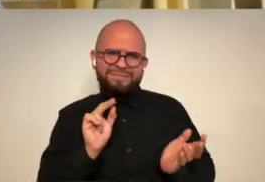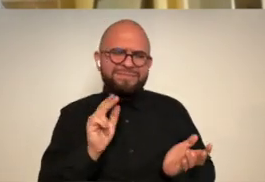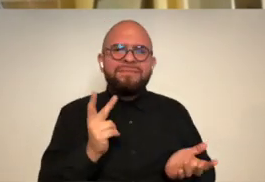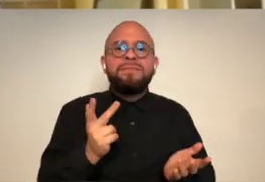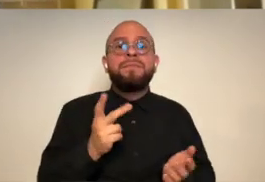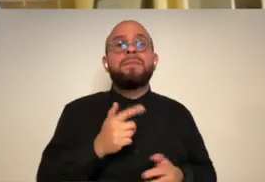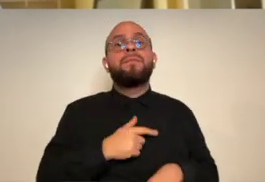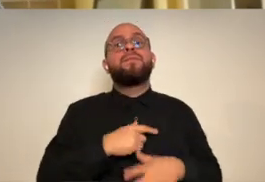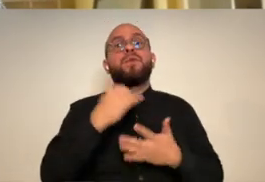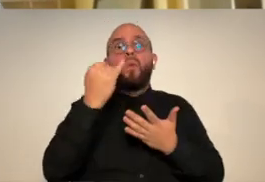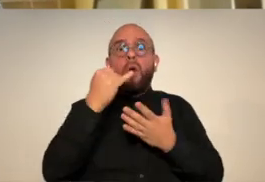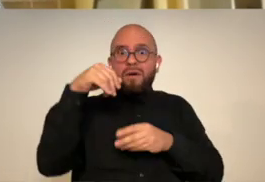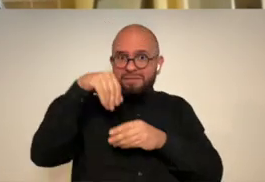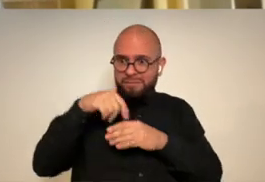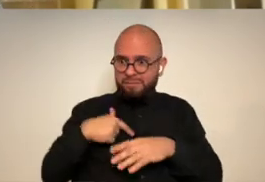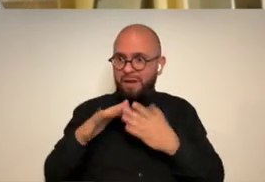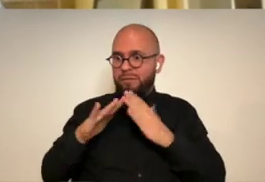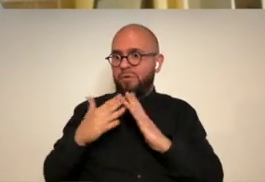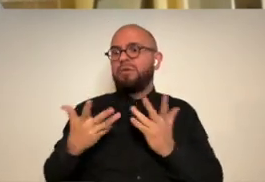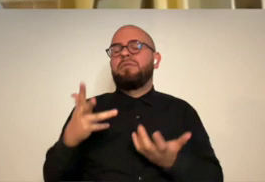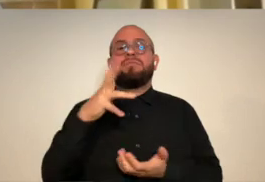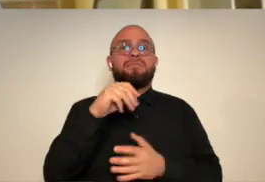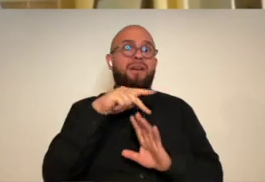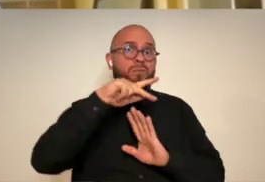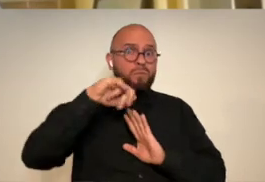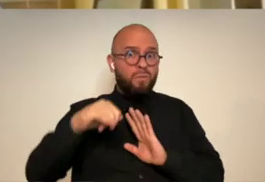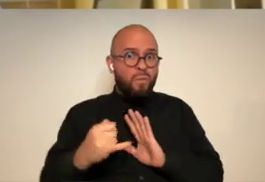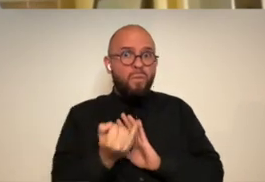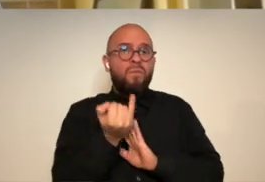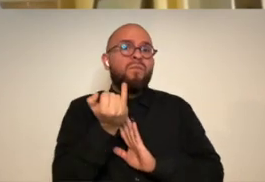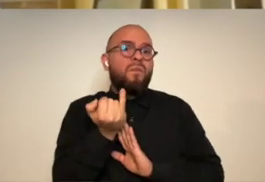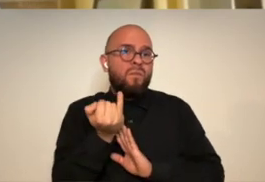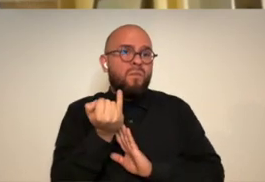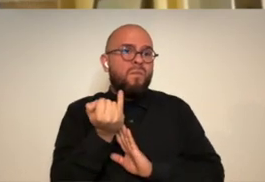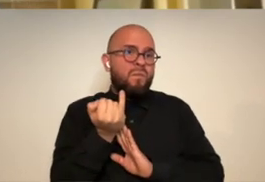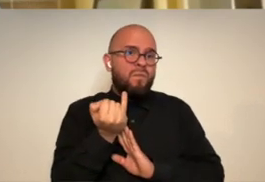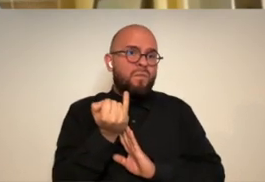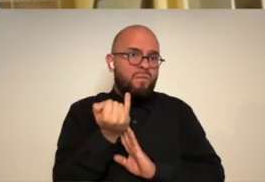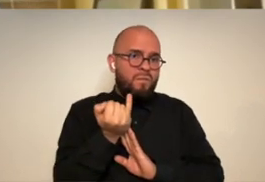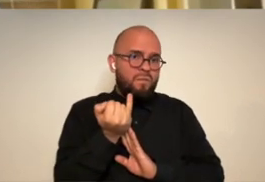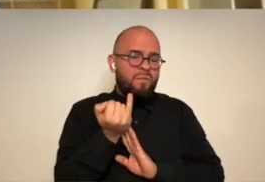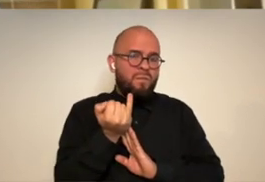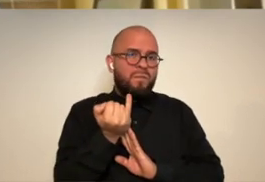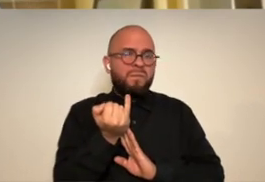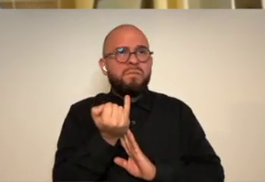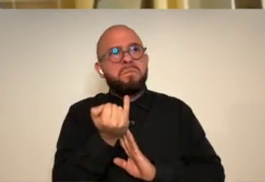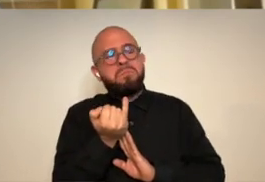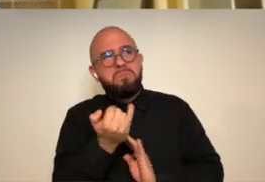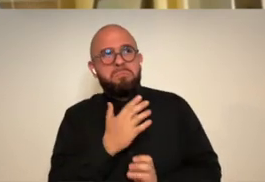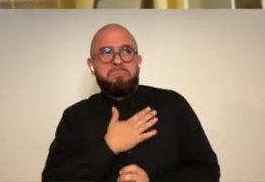patronizing but um just arts in the community and then project wise i have a